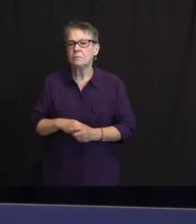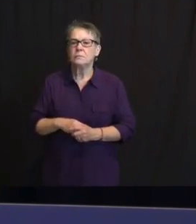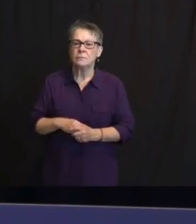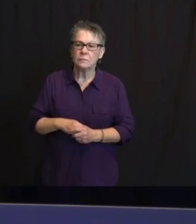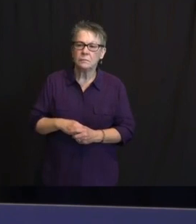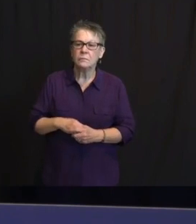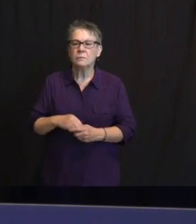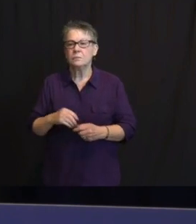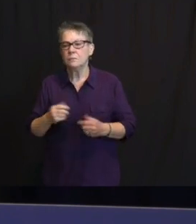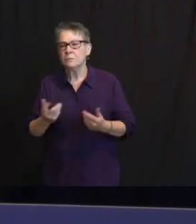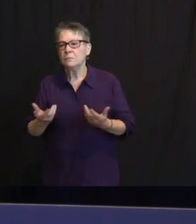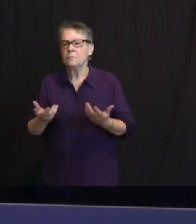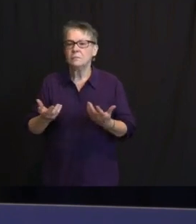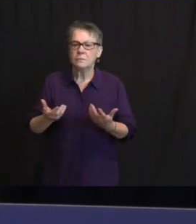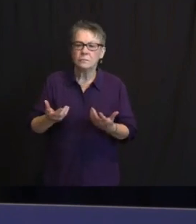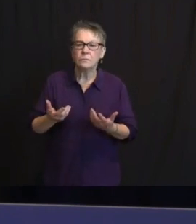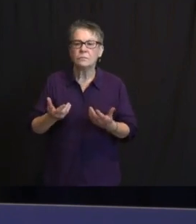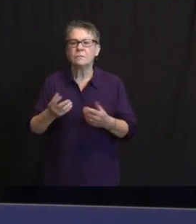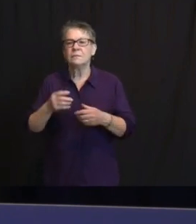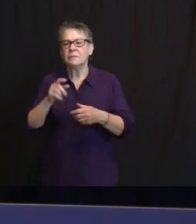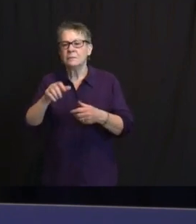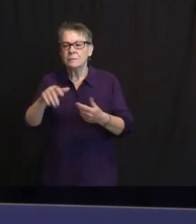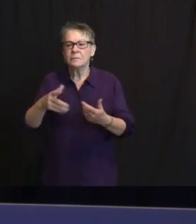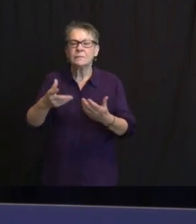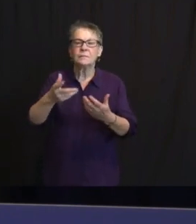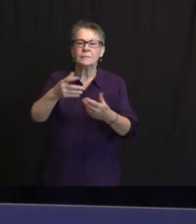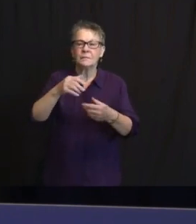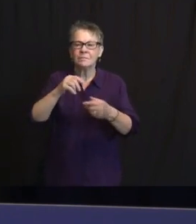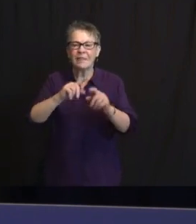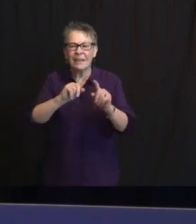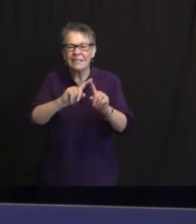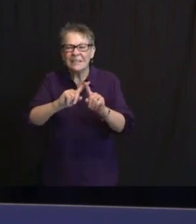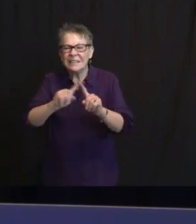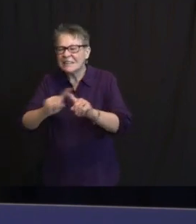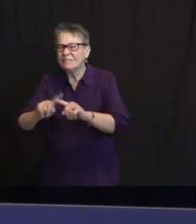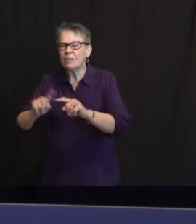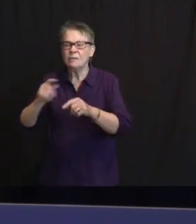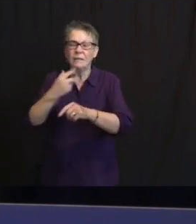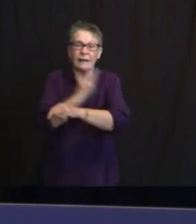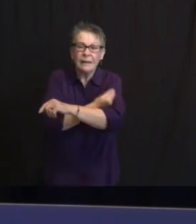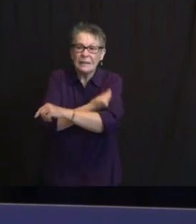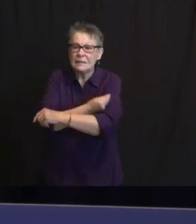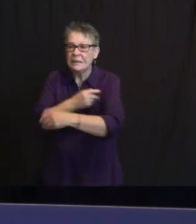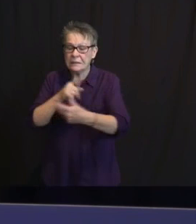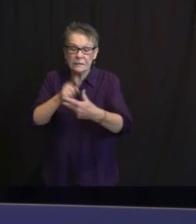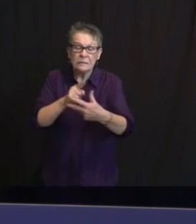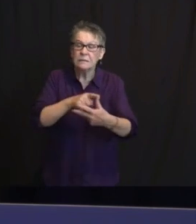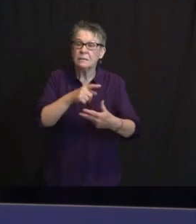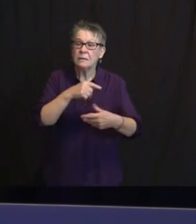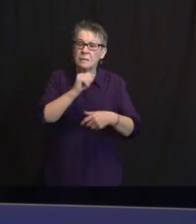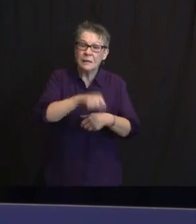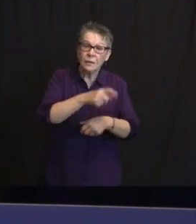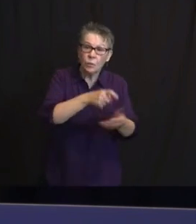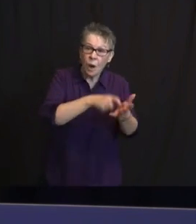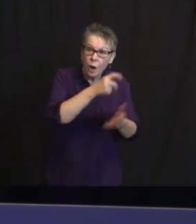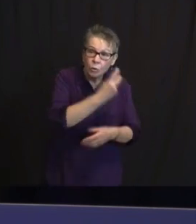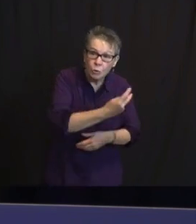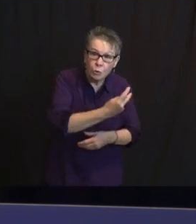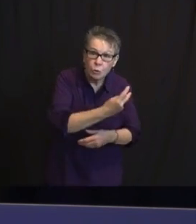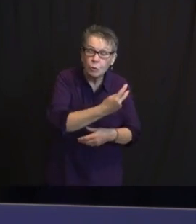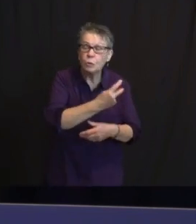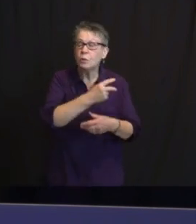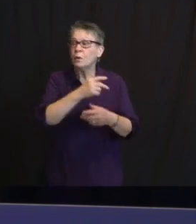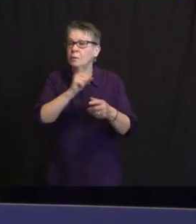DIFFERENT DOSING RECOMMENDATIONS AND STORAGE AND HANDLING REQUIREMENTS, CAN OFFER MORE OPTIONS AND FLEXIBILITY FOR THE PUBLIC